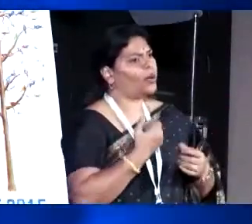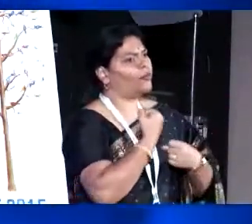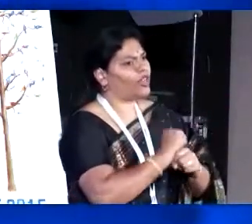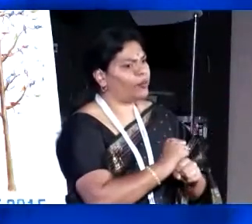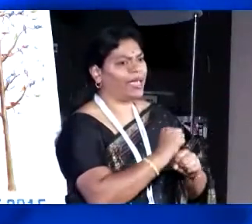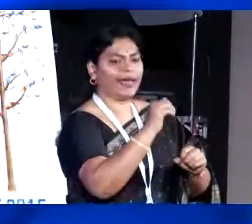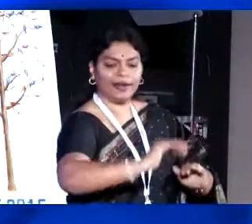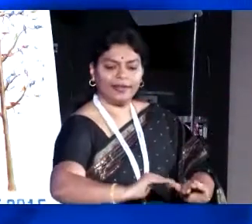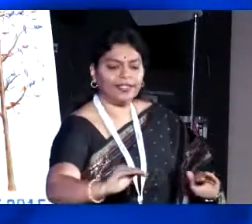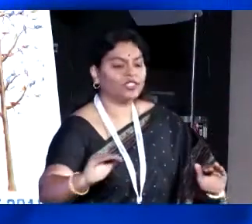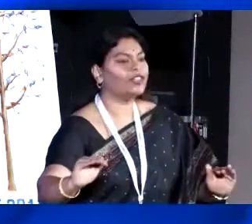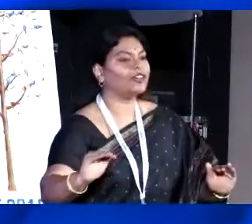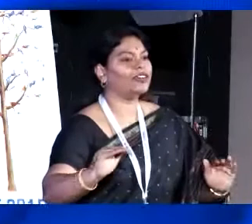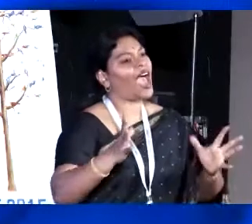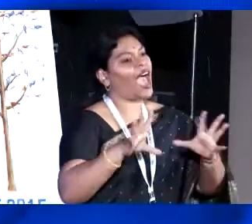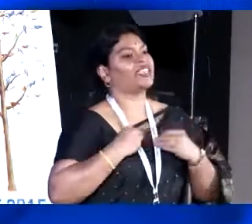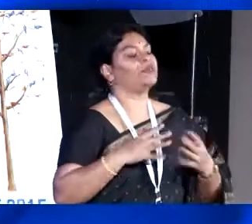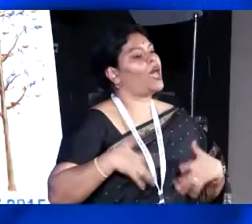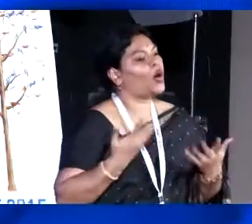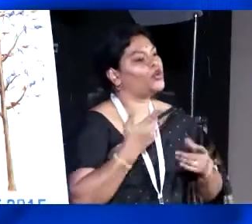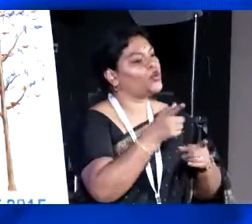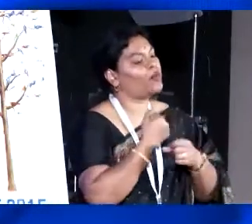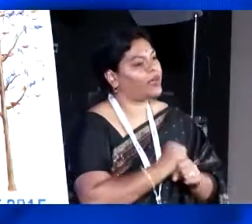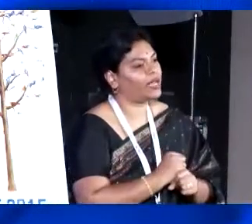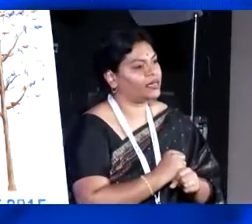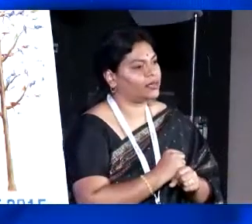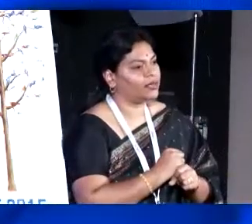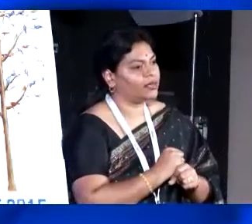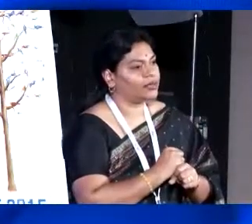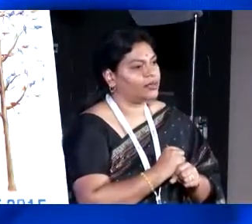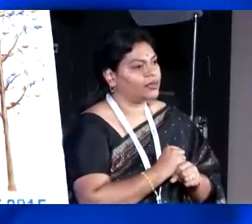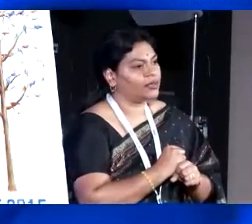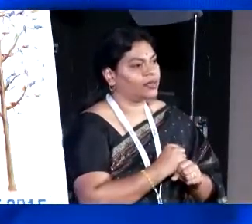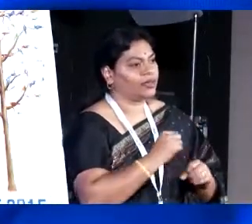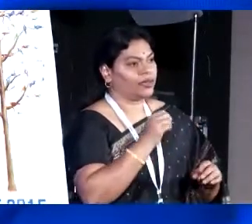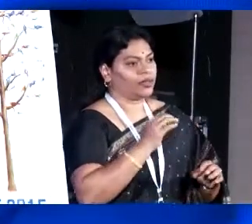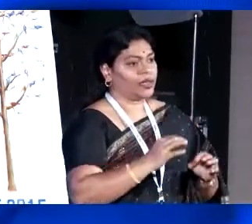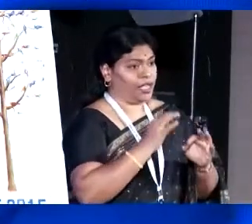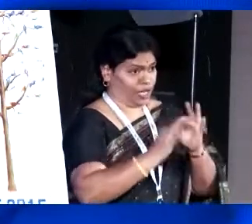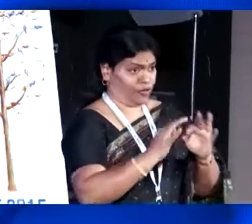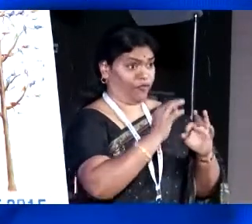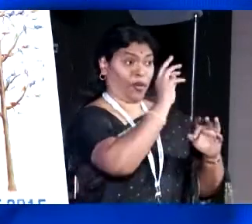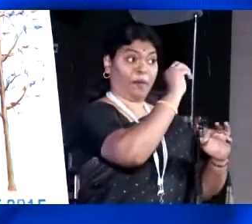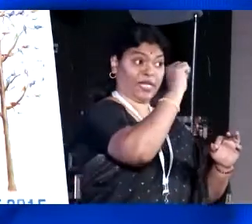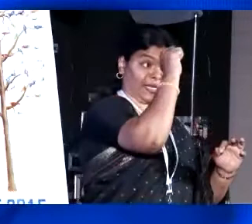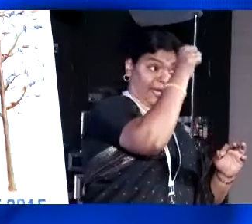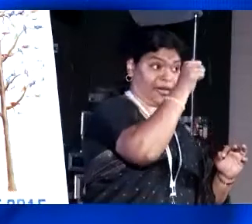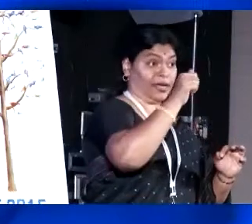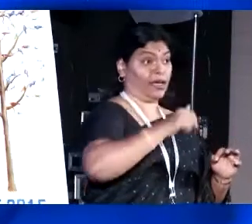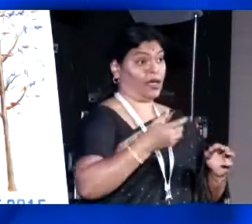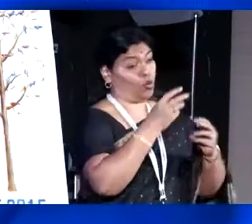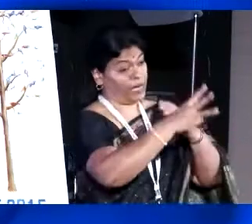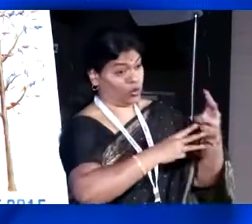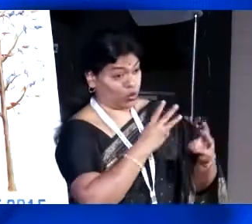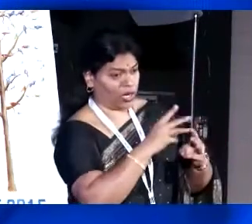the victim of charity worldwide? If you have to win Miss India or Miss World, you have to talk about